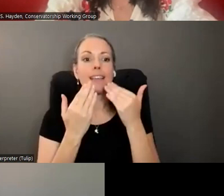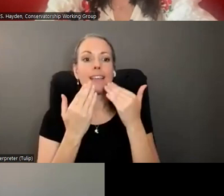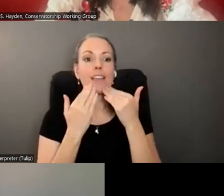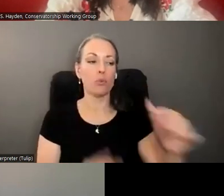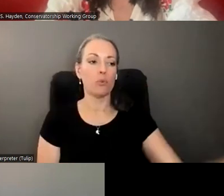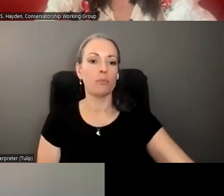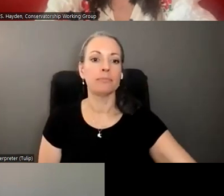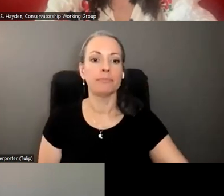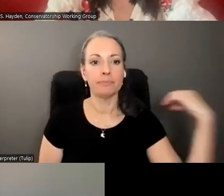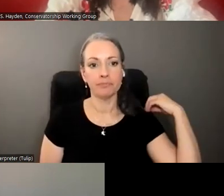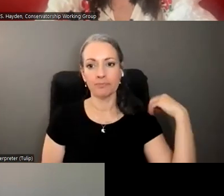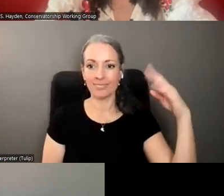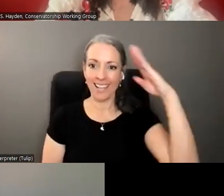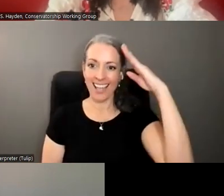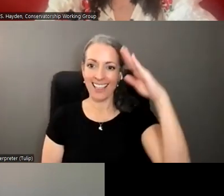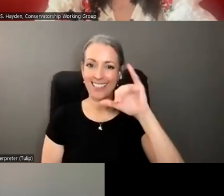Hi, Jim. Welcome.